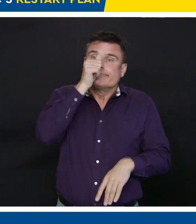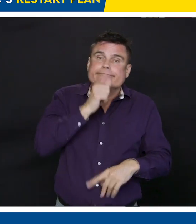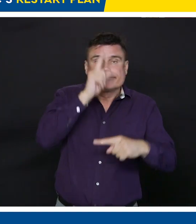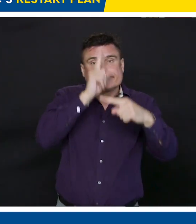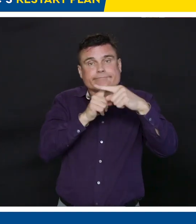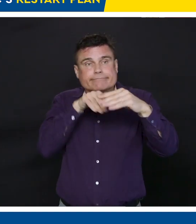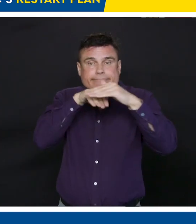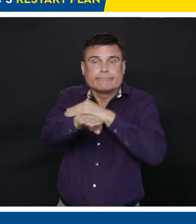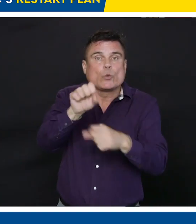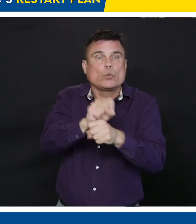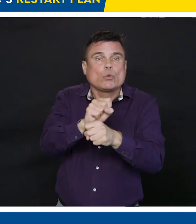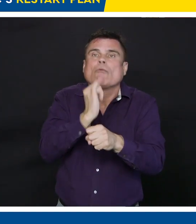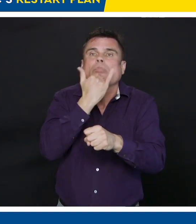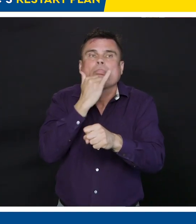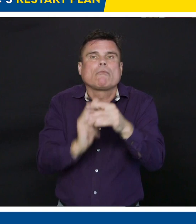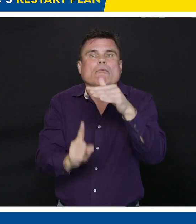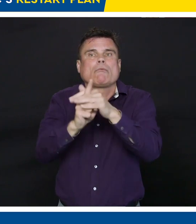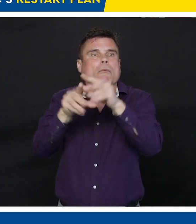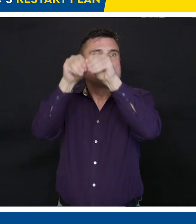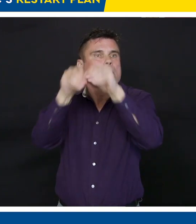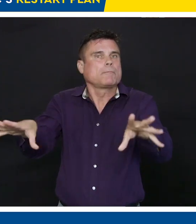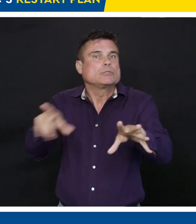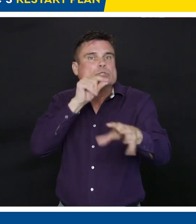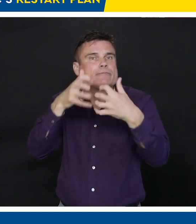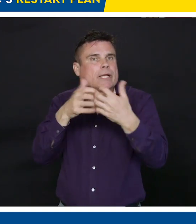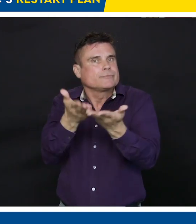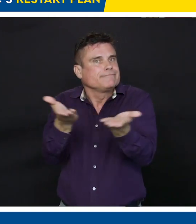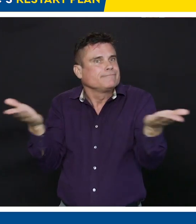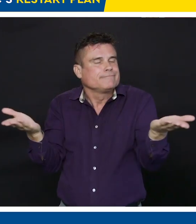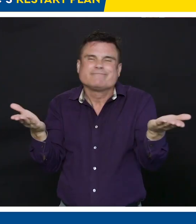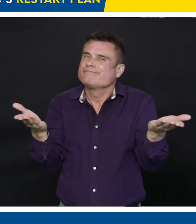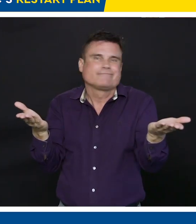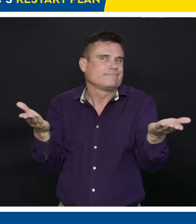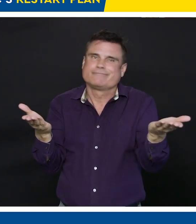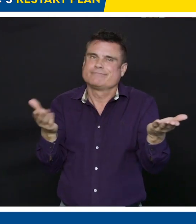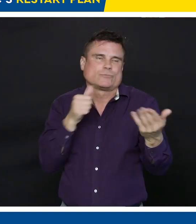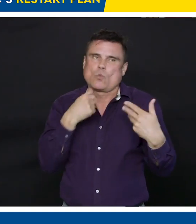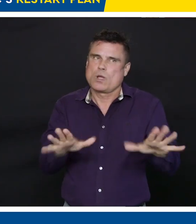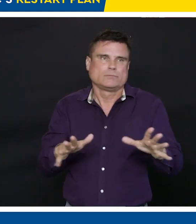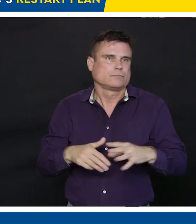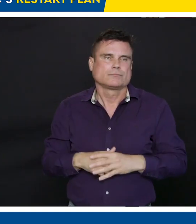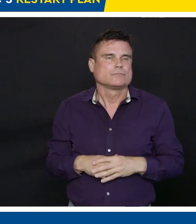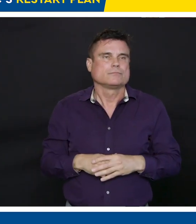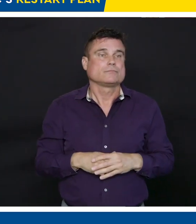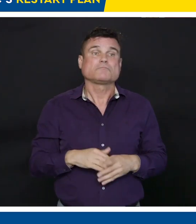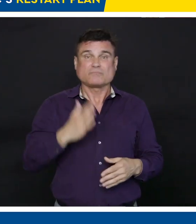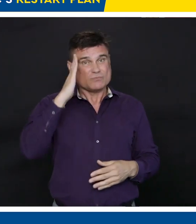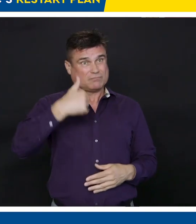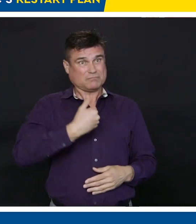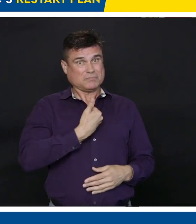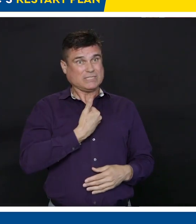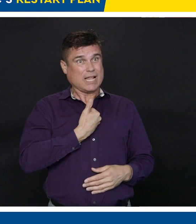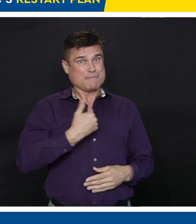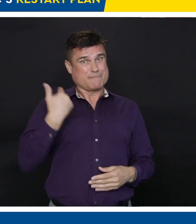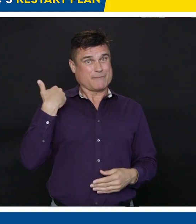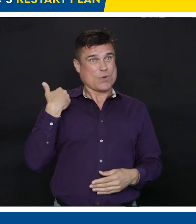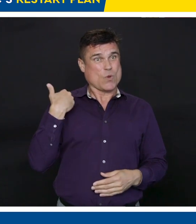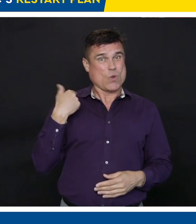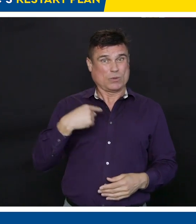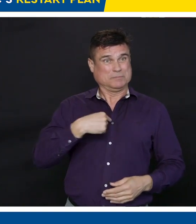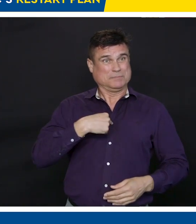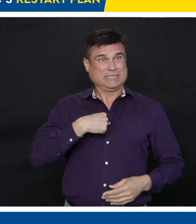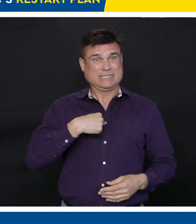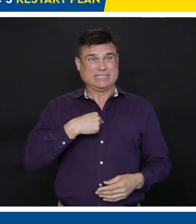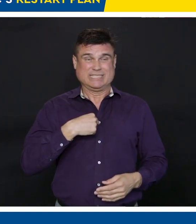not just within this pandemic, but broadly. I acknowledged my own weaknesses in this regard, having come to work when I should have stayed